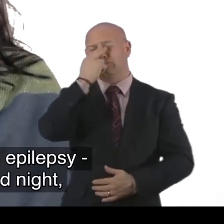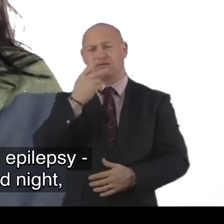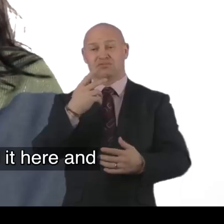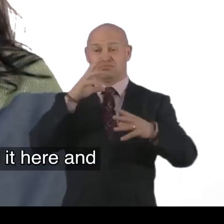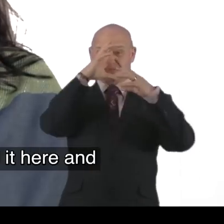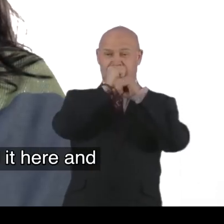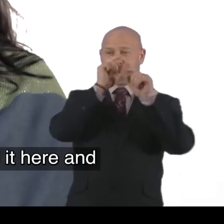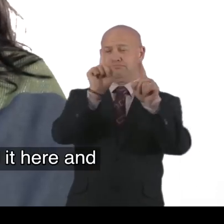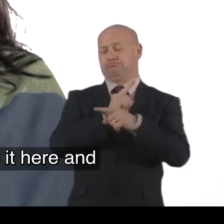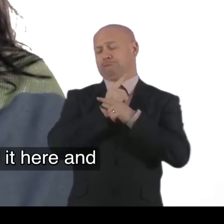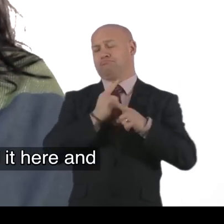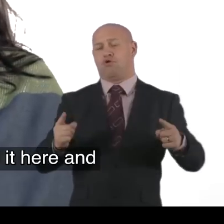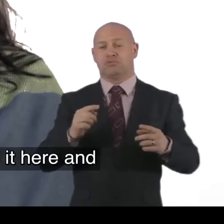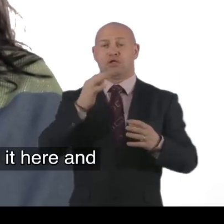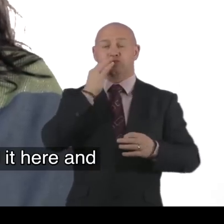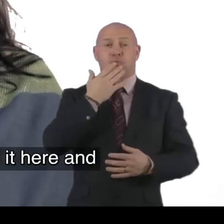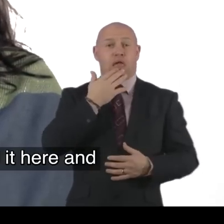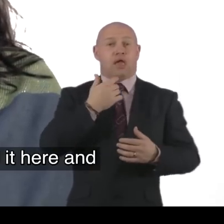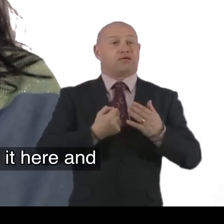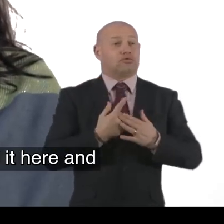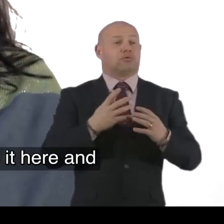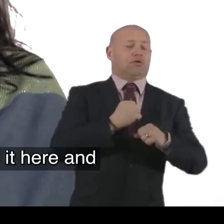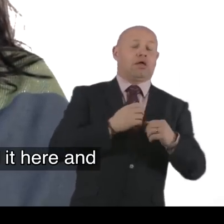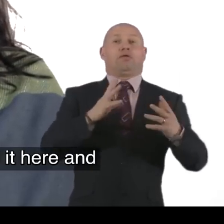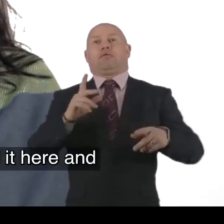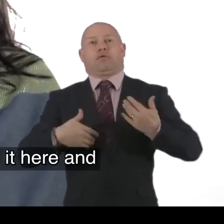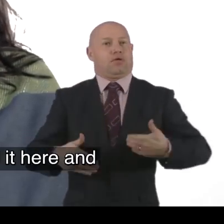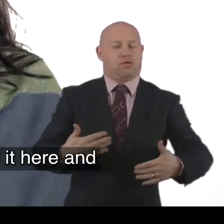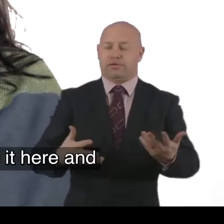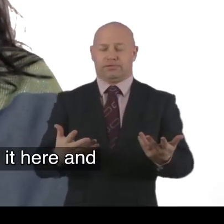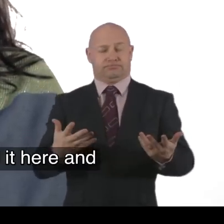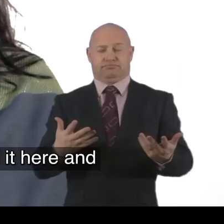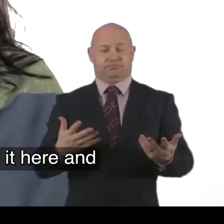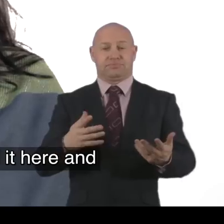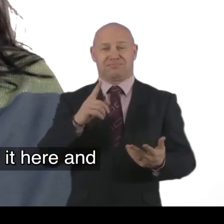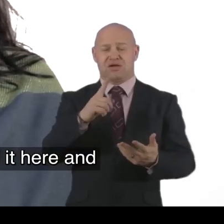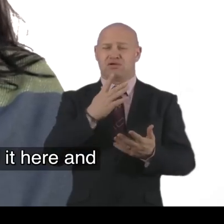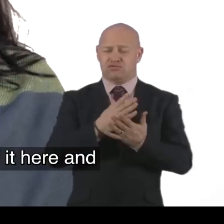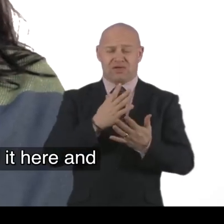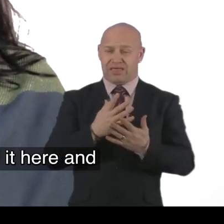and night. So there was no sleep at all. And we just snatched it. and there. So basically. was.